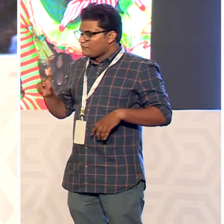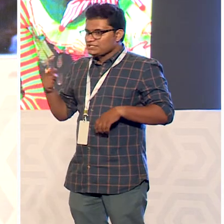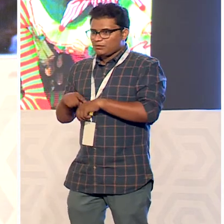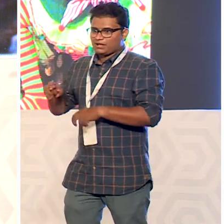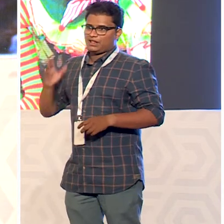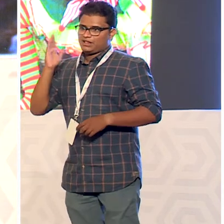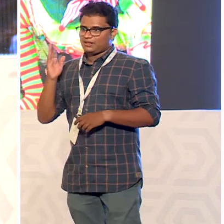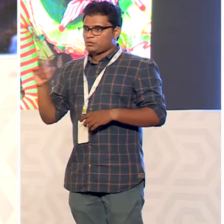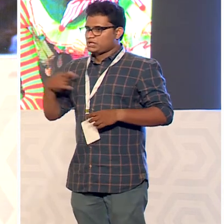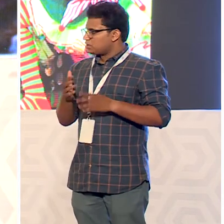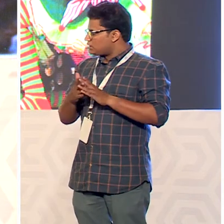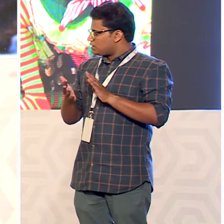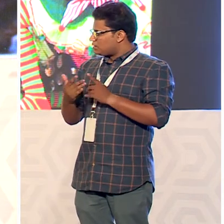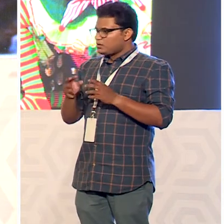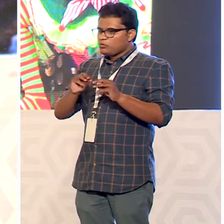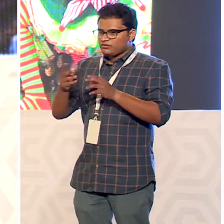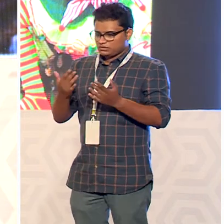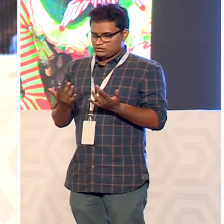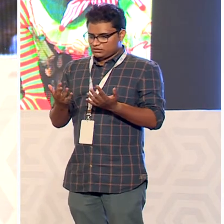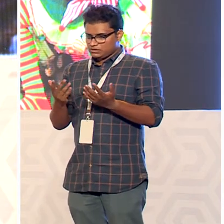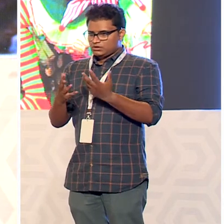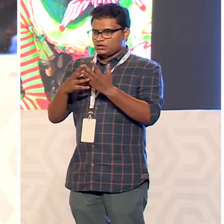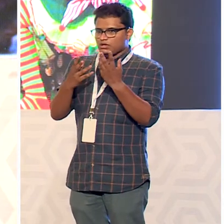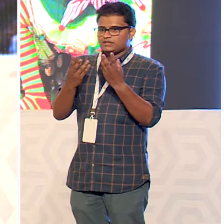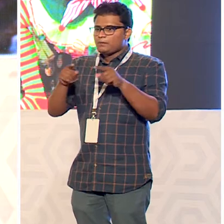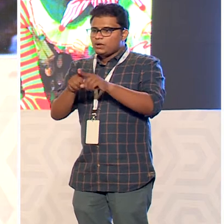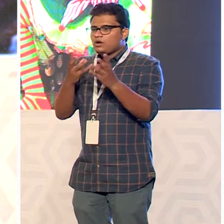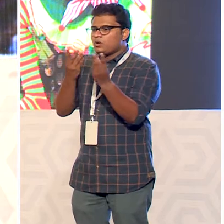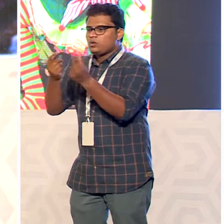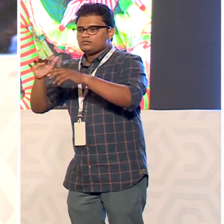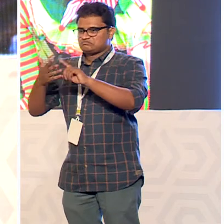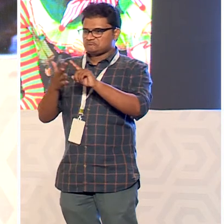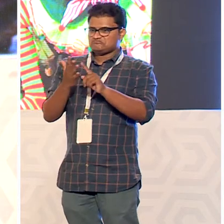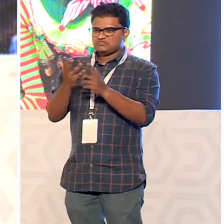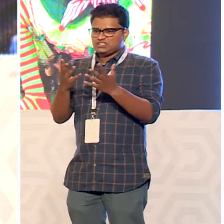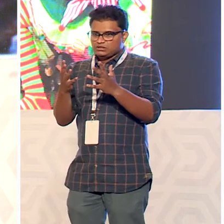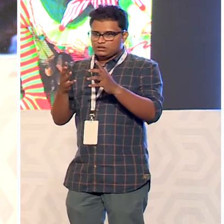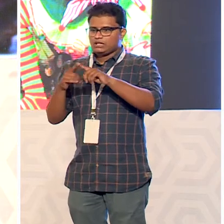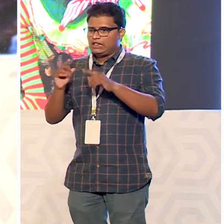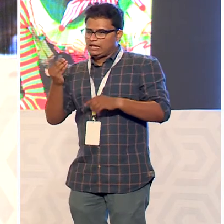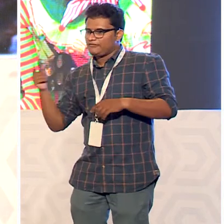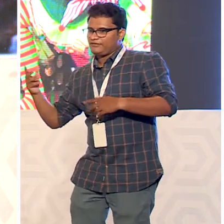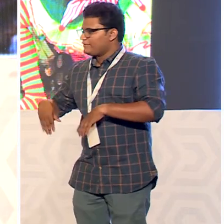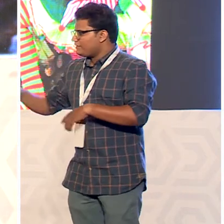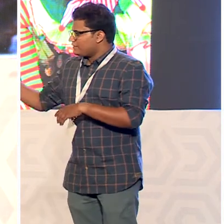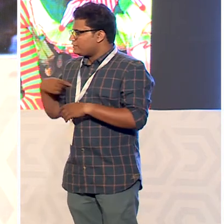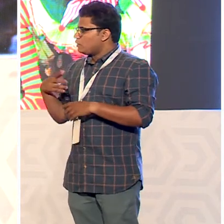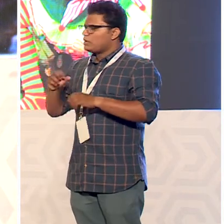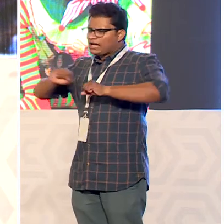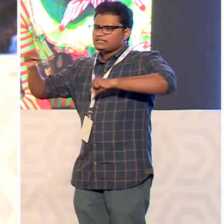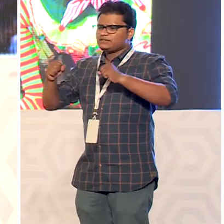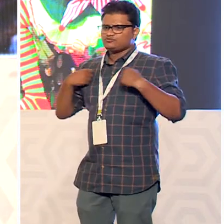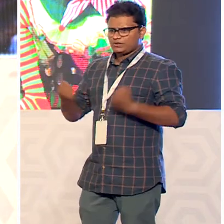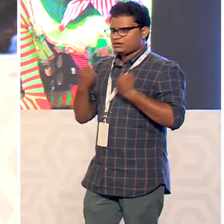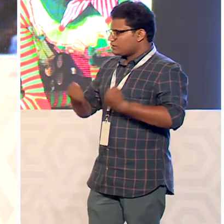because my fingers don't move well so i i actually chose it to uh you know it as a form of exercising so